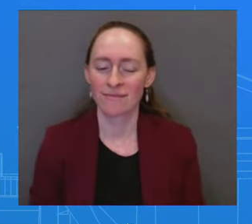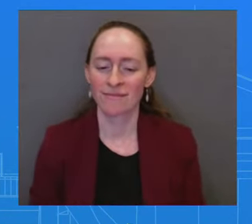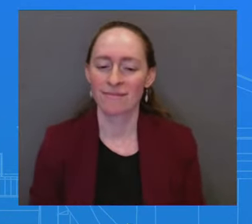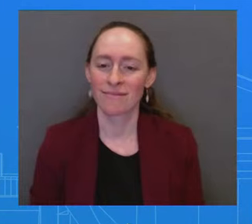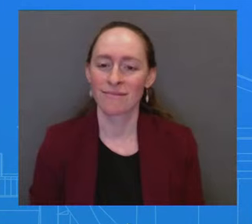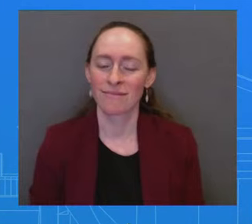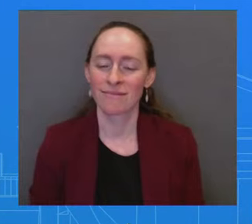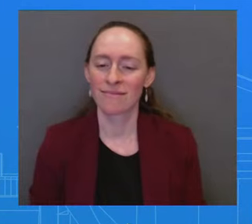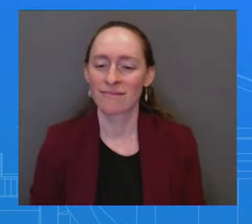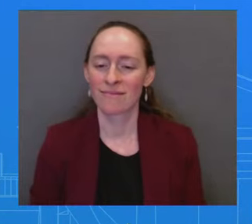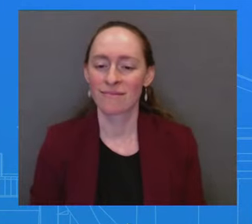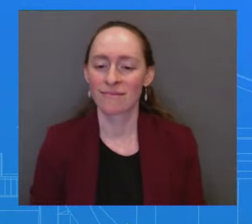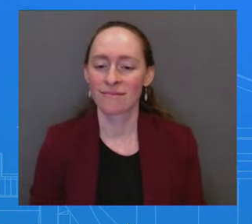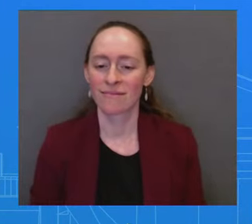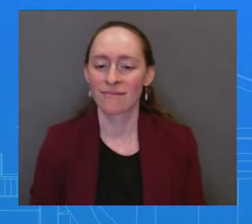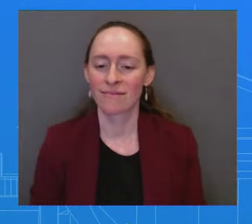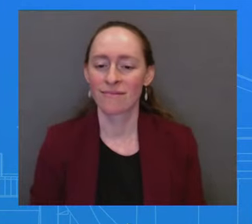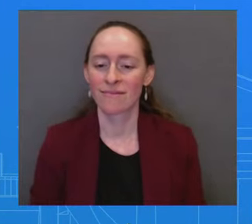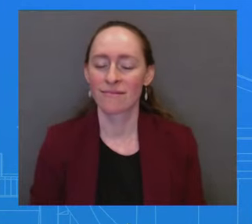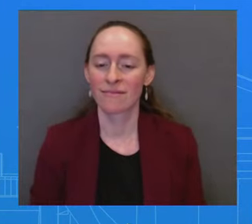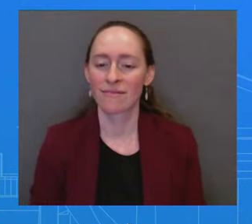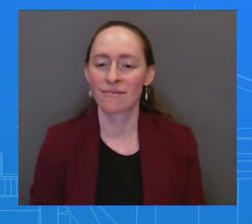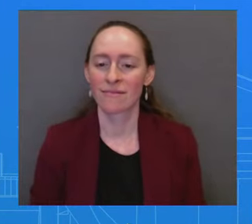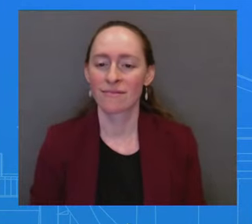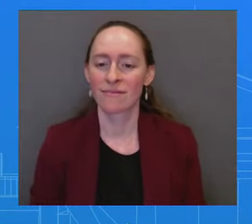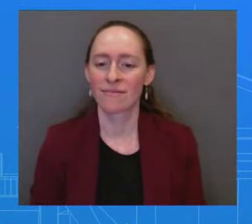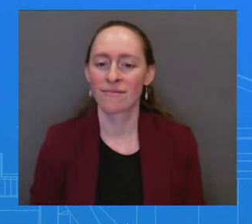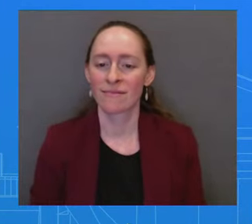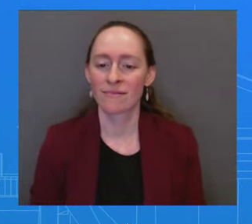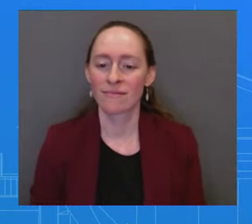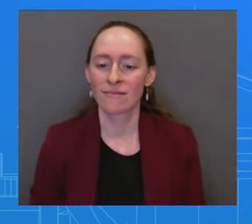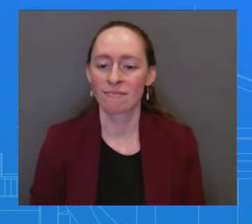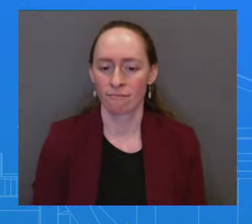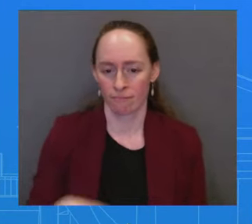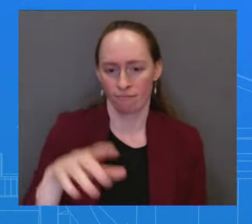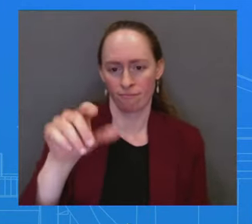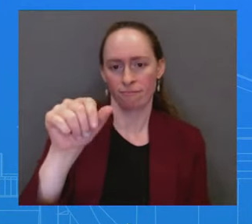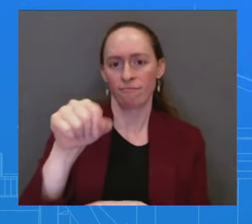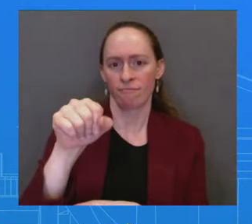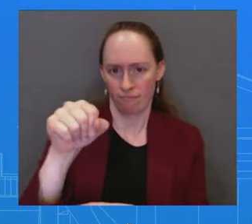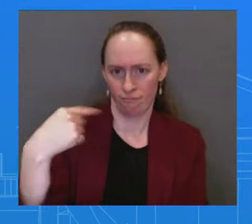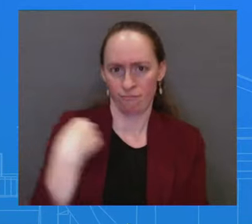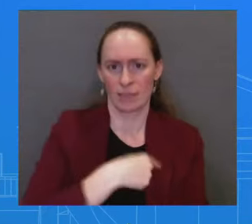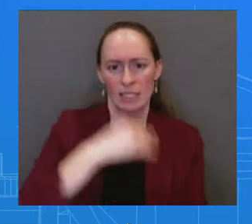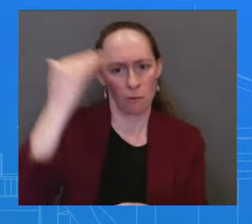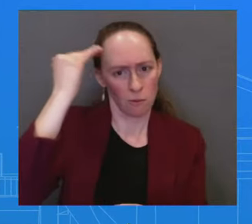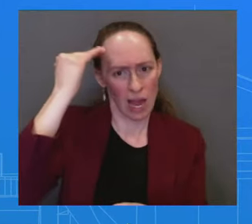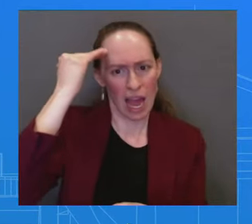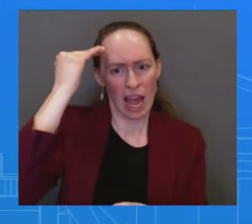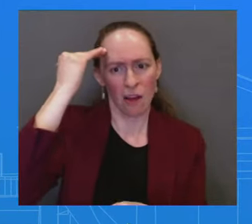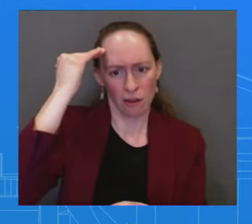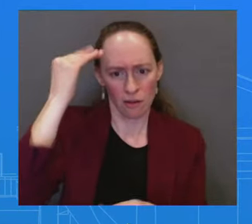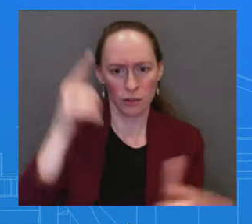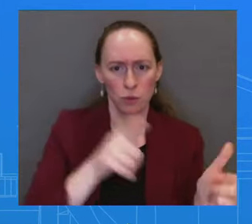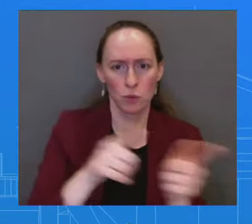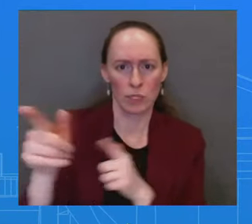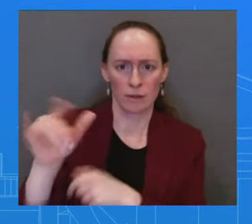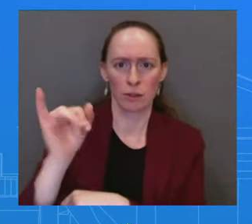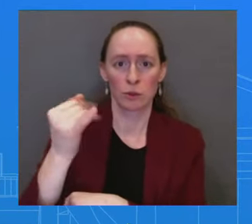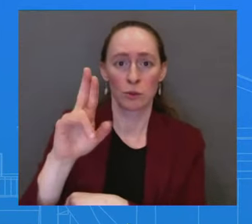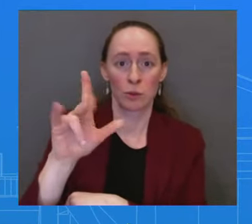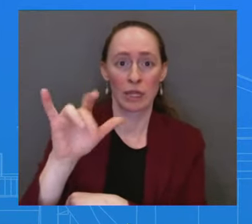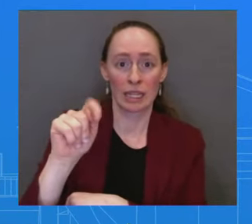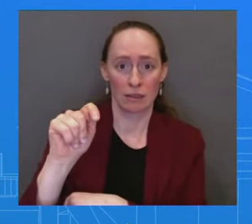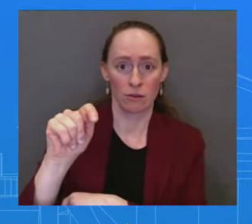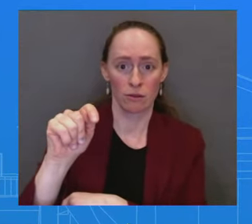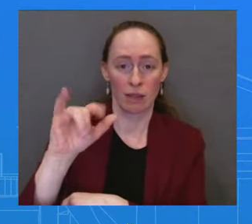shootings that took place in Juliet, Illinois, just outside of Chicago. Our thoughts are with the families of the victims of